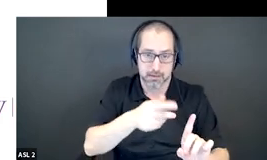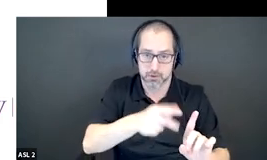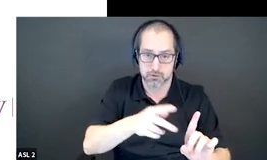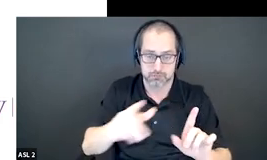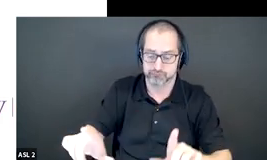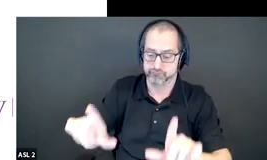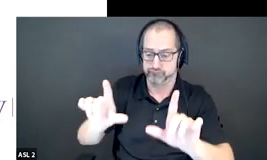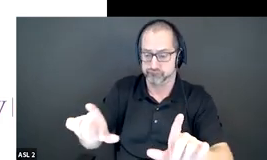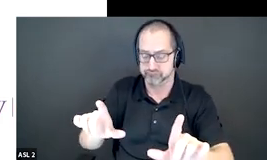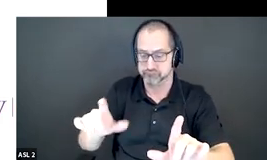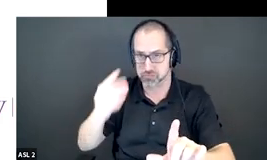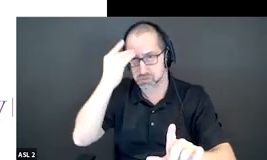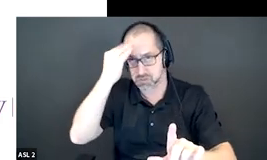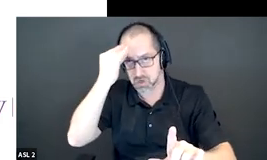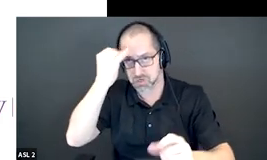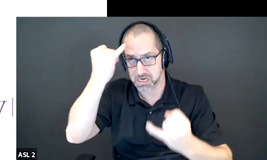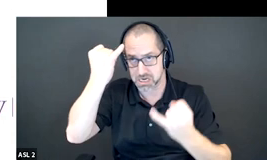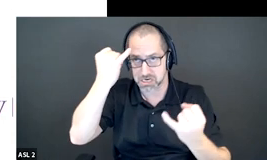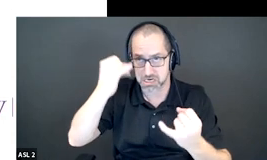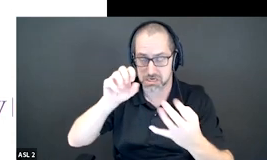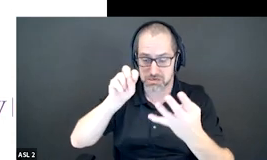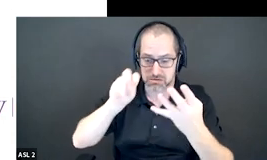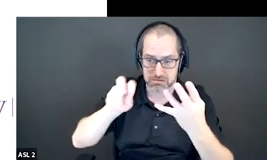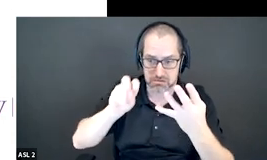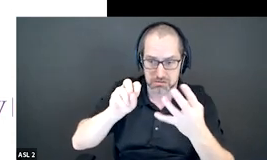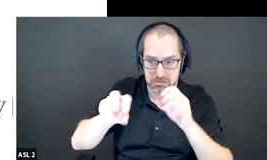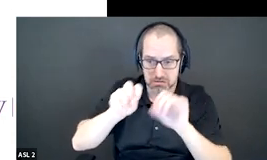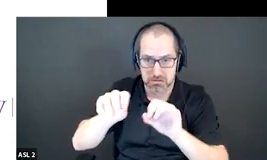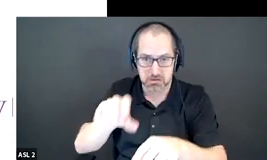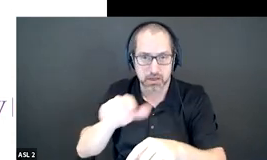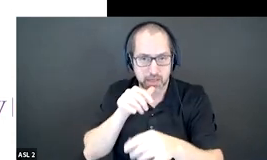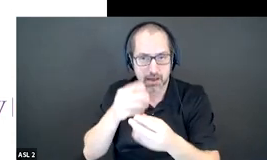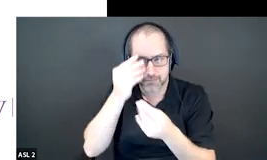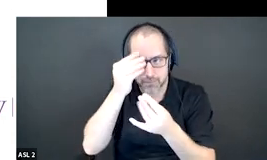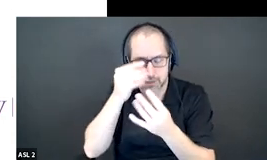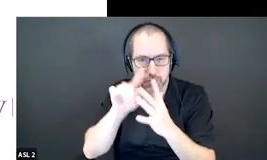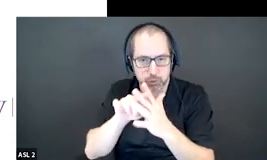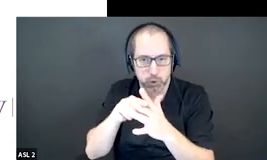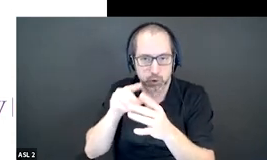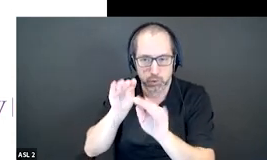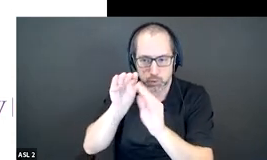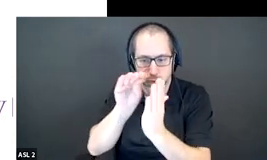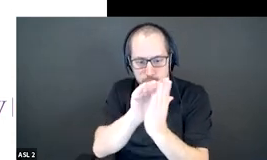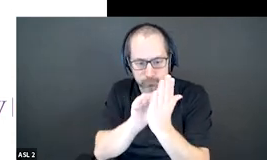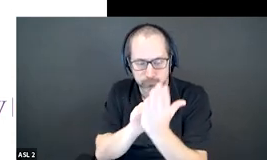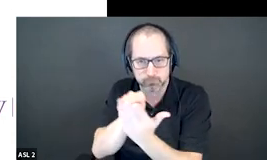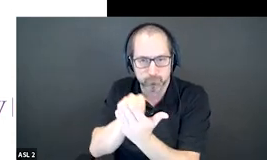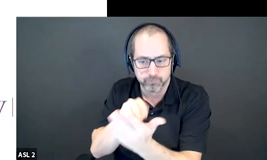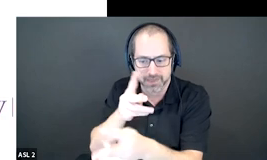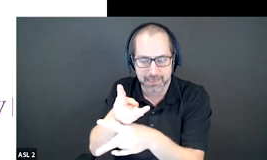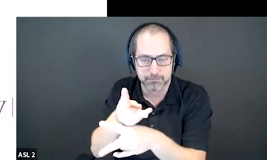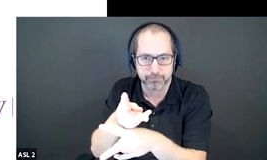thought and start um producing the information for themselves it uses simple language